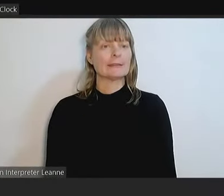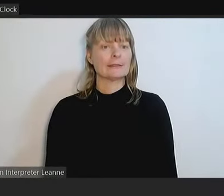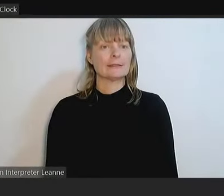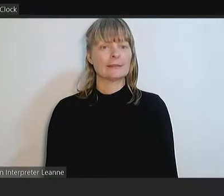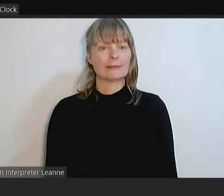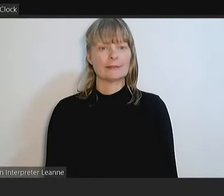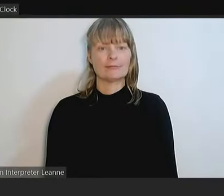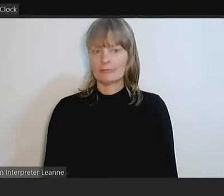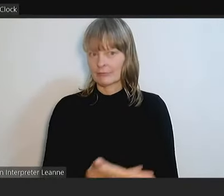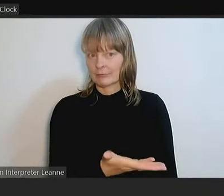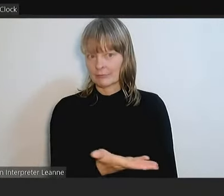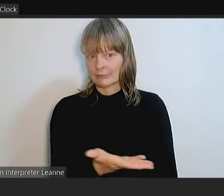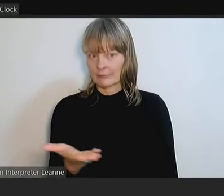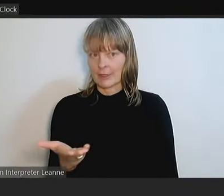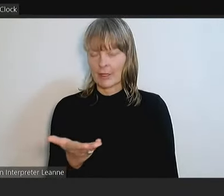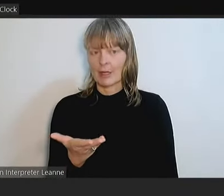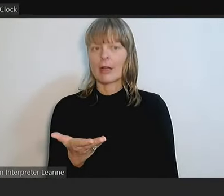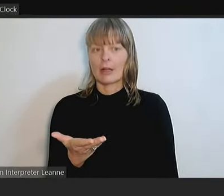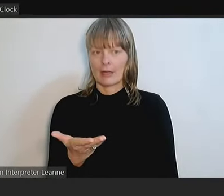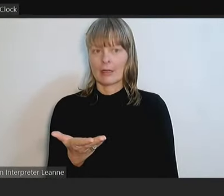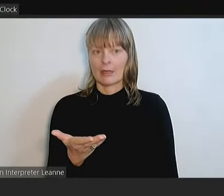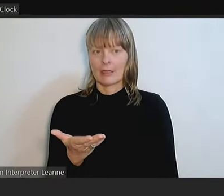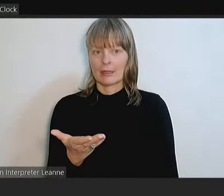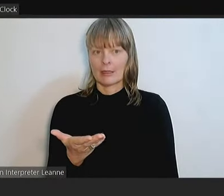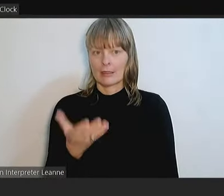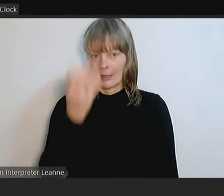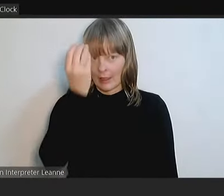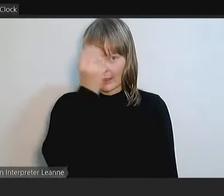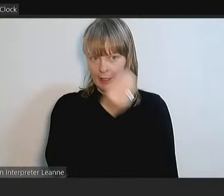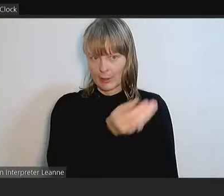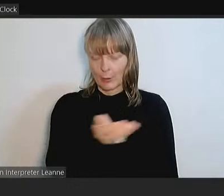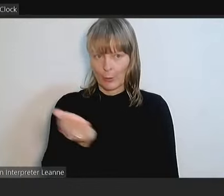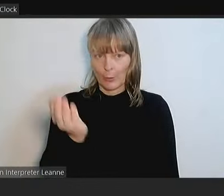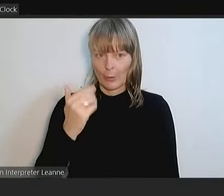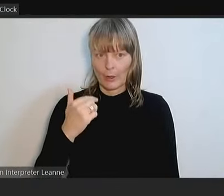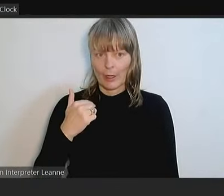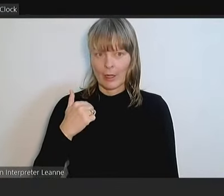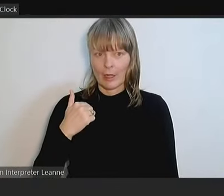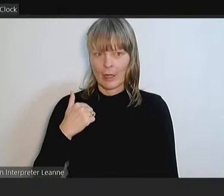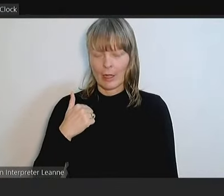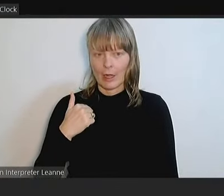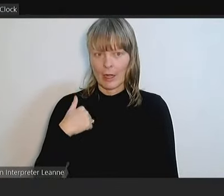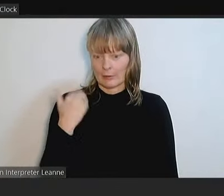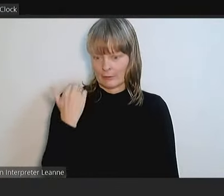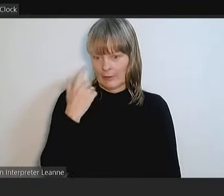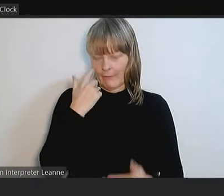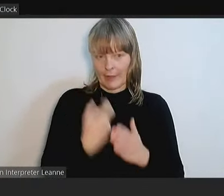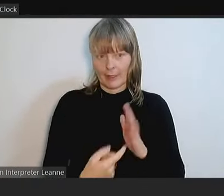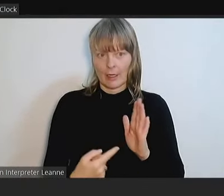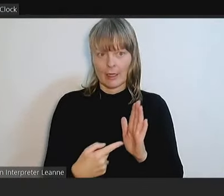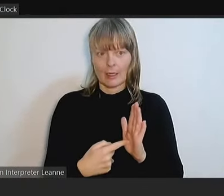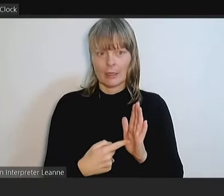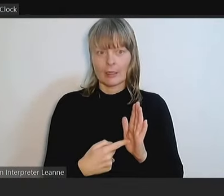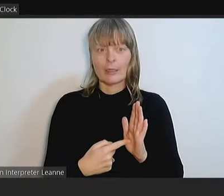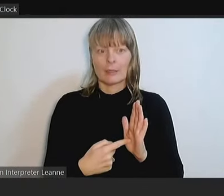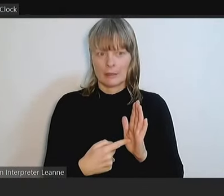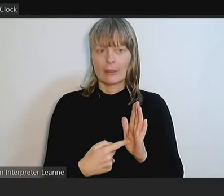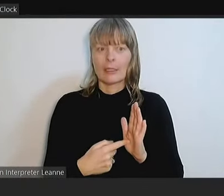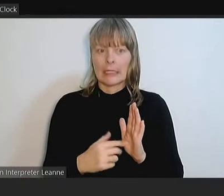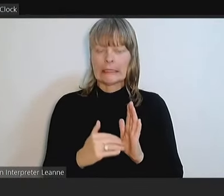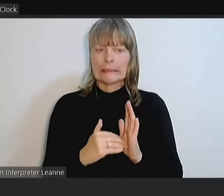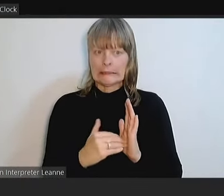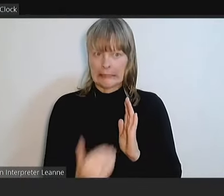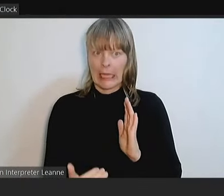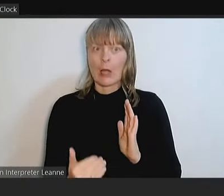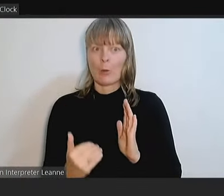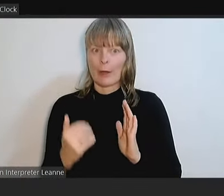Cancillors, it's just come to my, um, that the fact that, um, now that we are considering this, all I have to